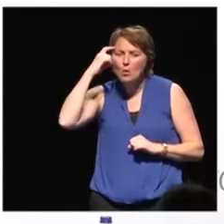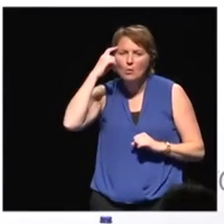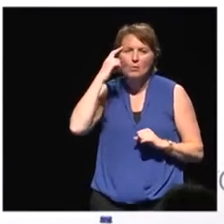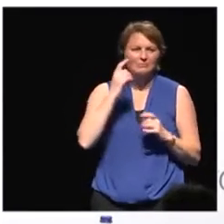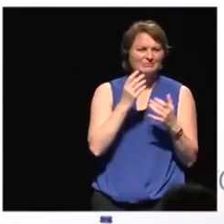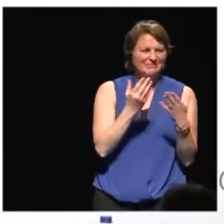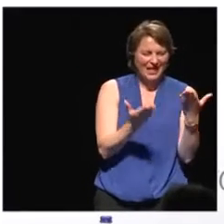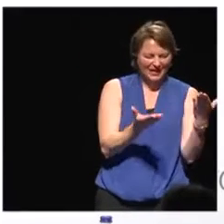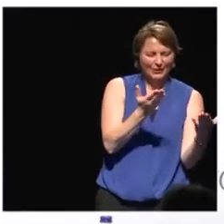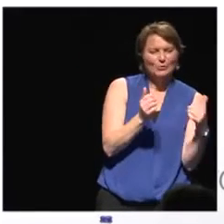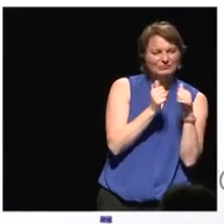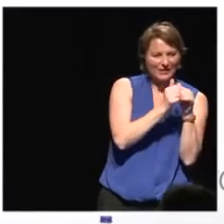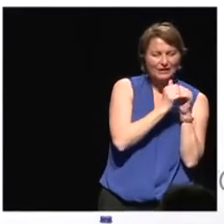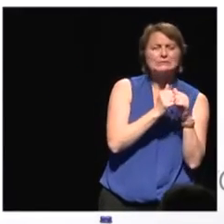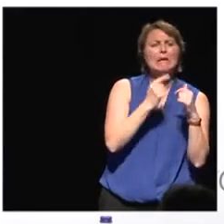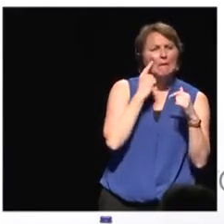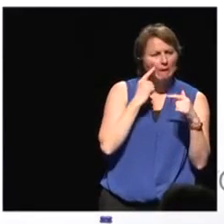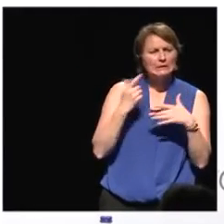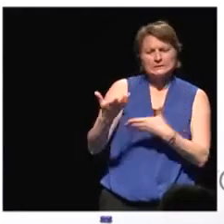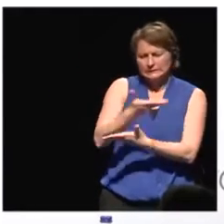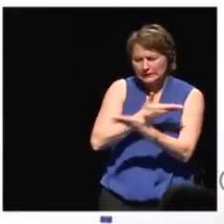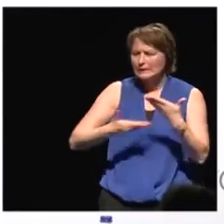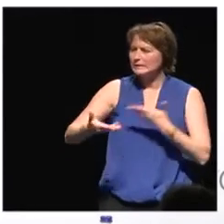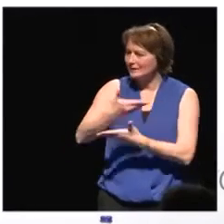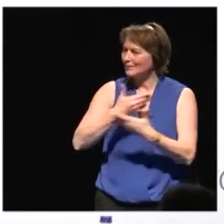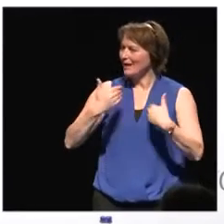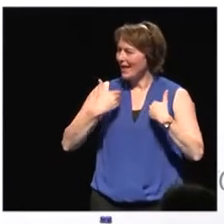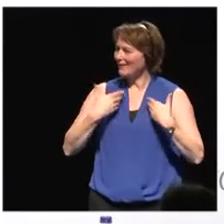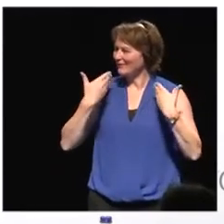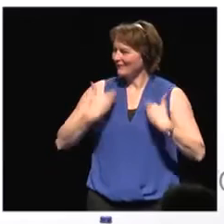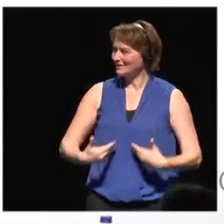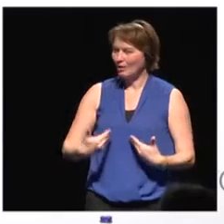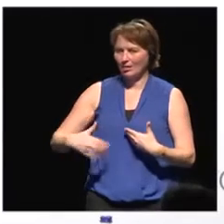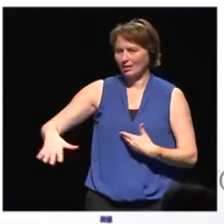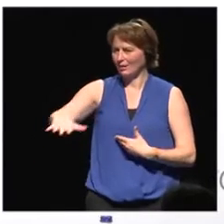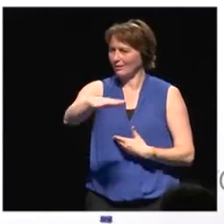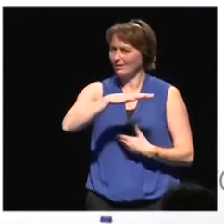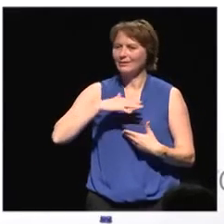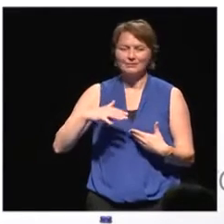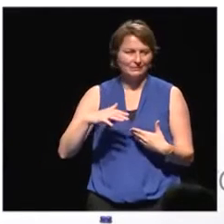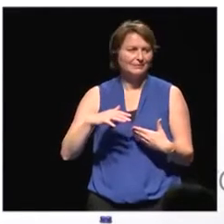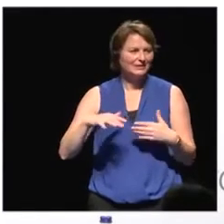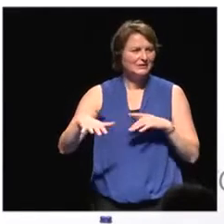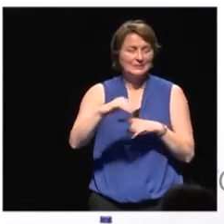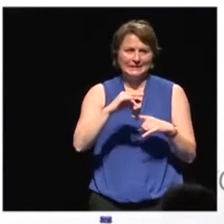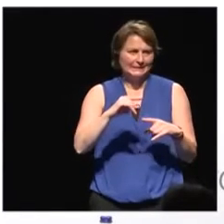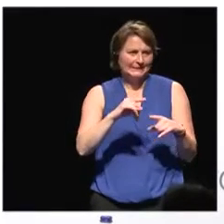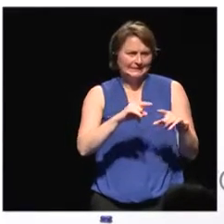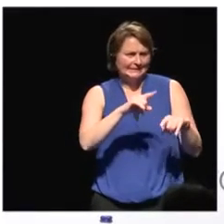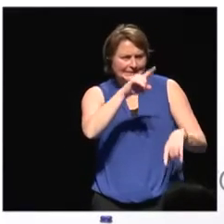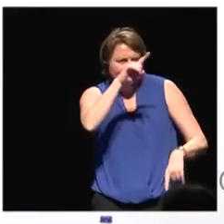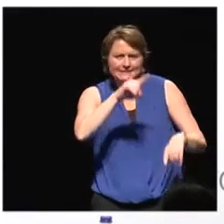but understanding that we're still existing in physical spaces, which reflect a lot of inconsistencies